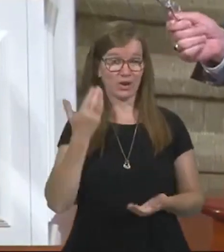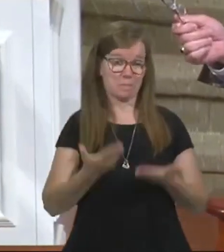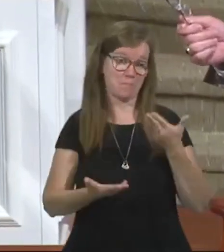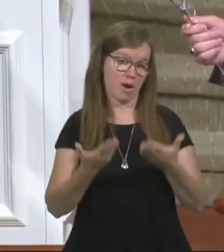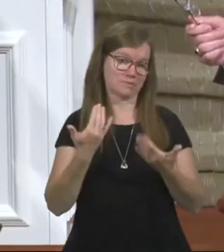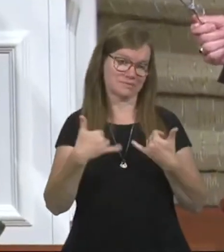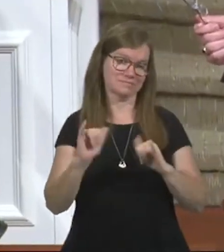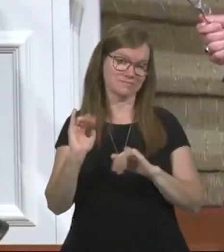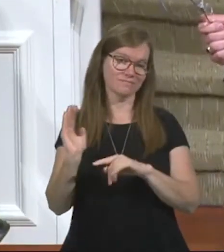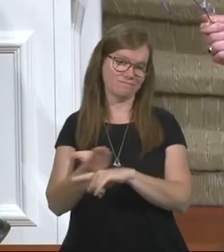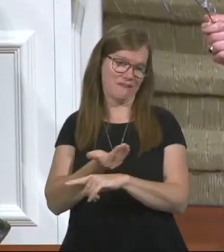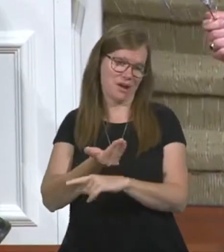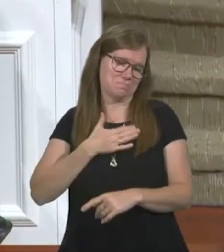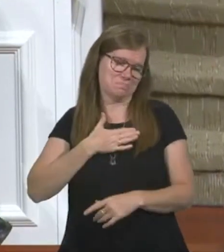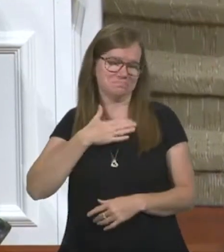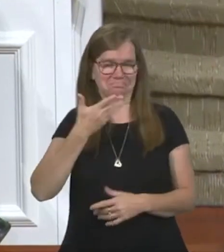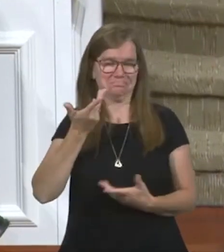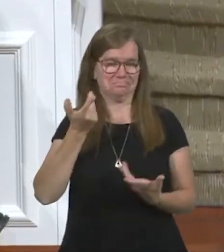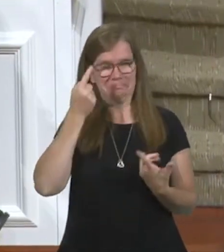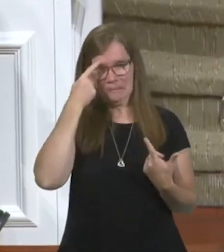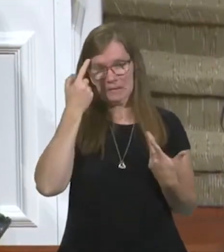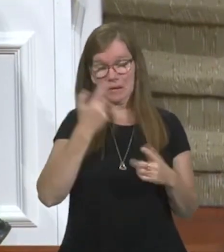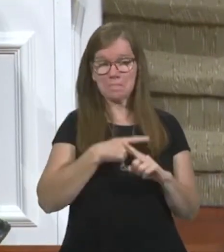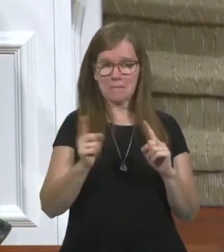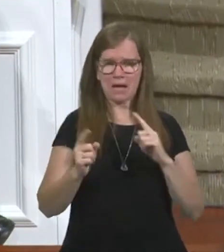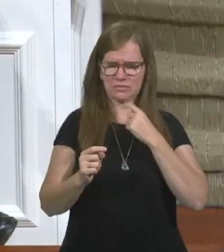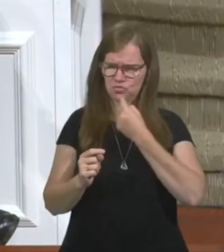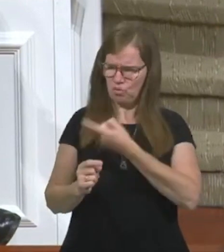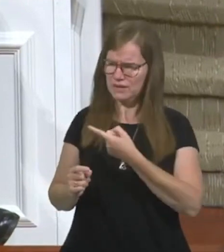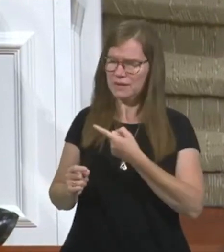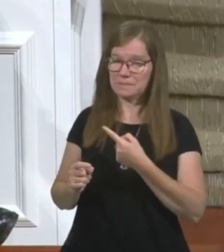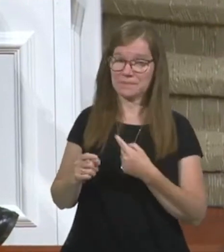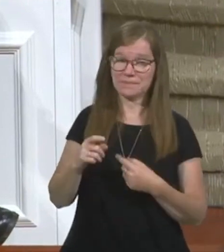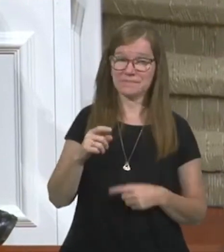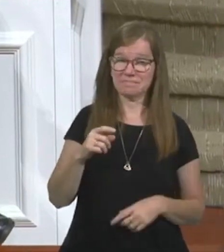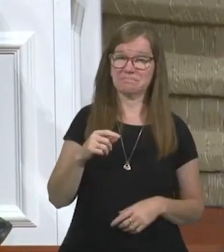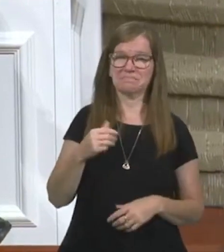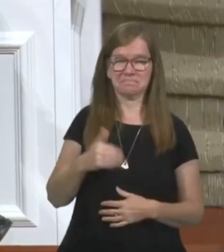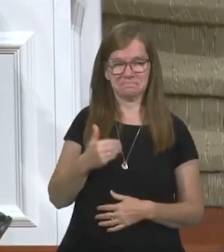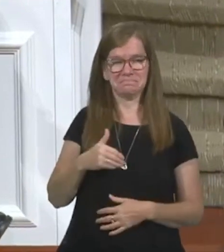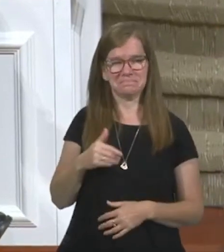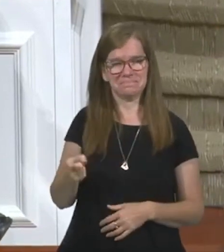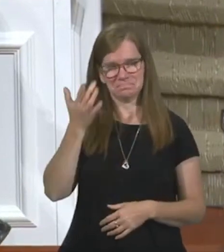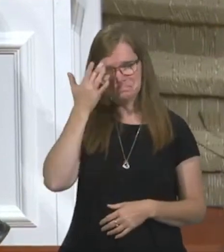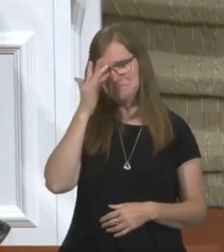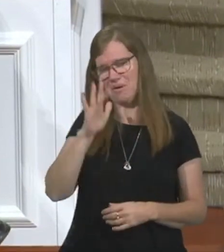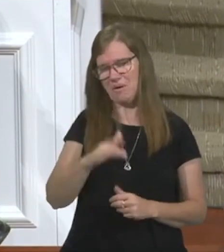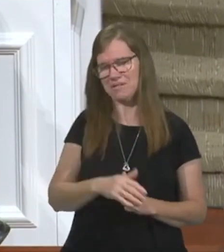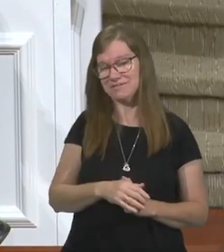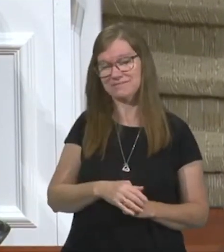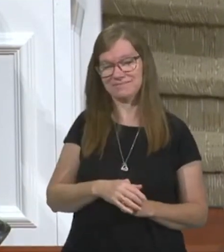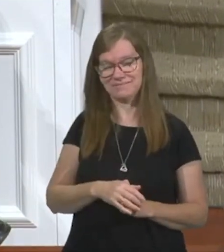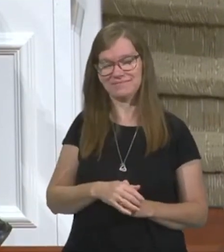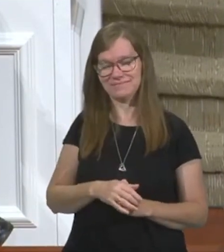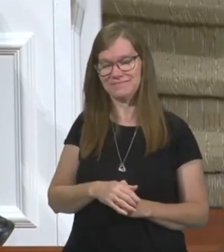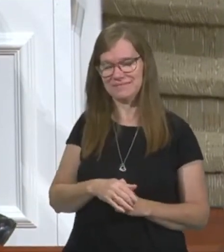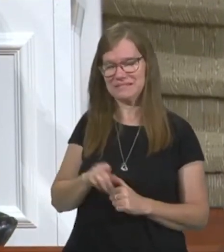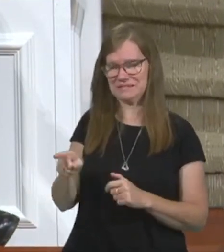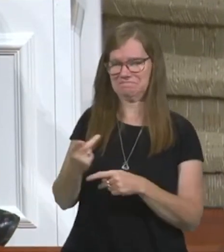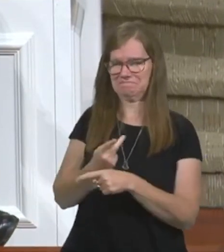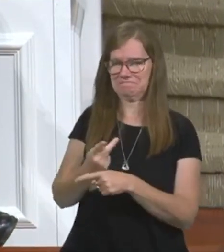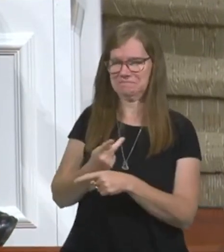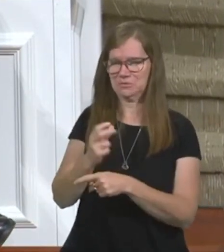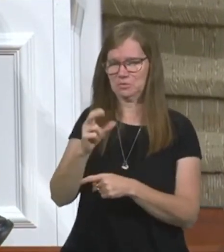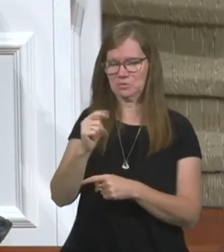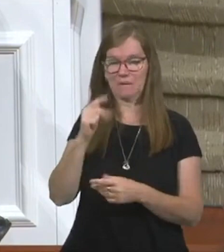fired him. But he said to him, that guy's pretty shrewd. That guy figured some things